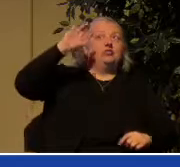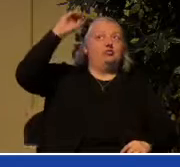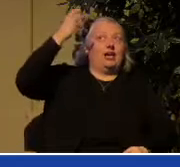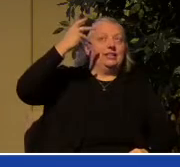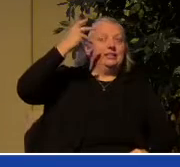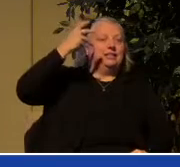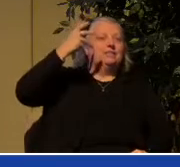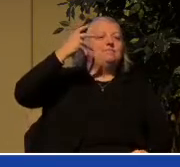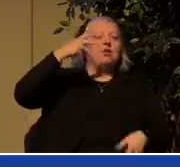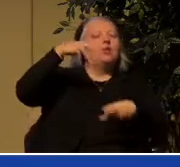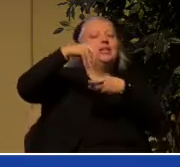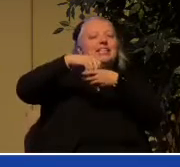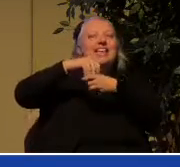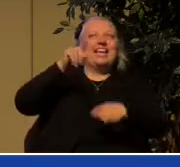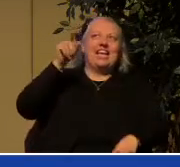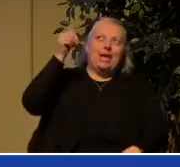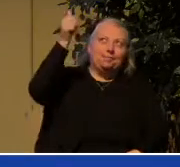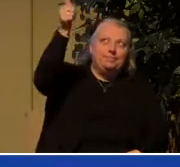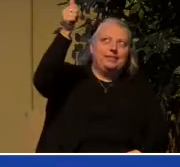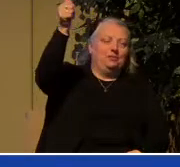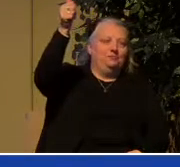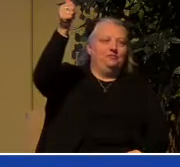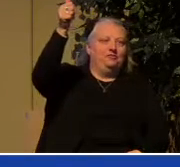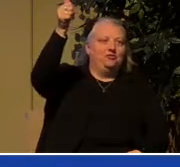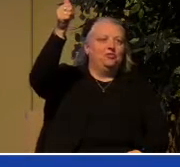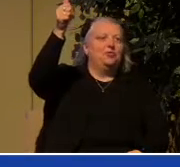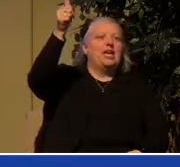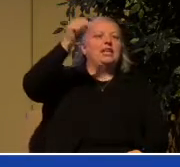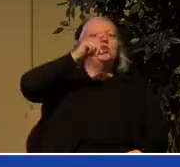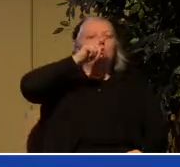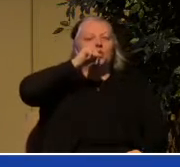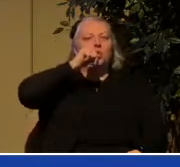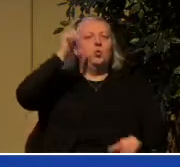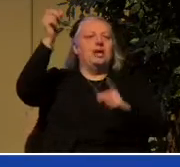himself who is the Lord God.